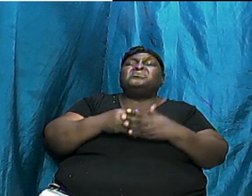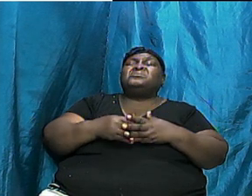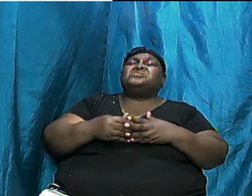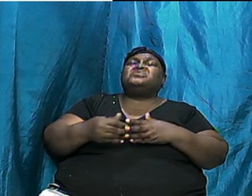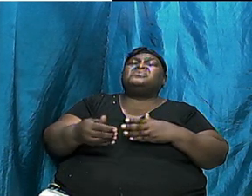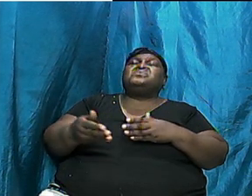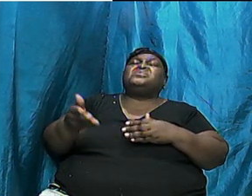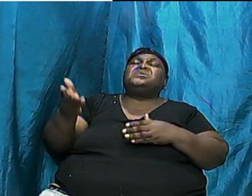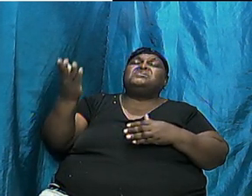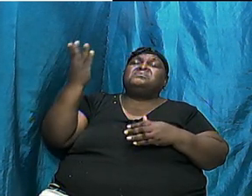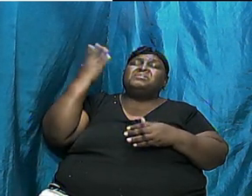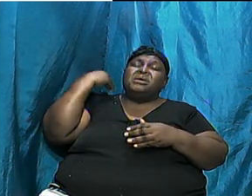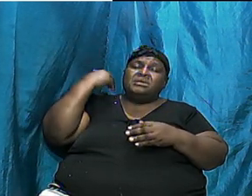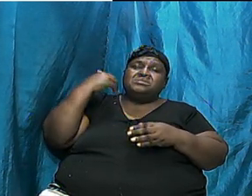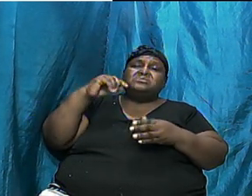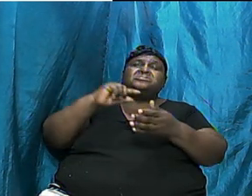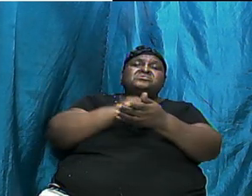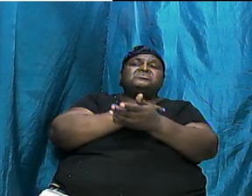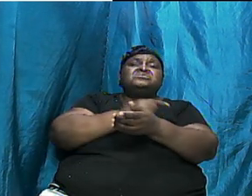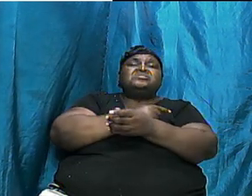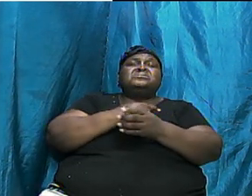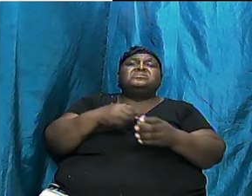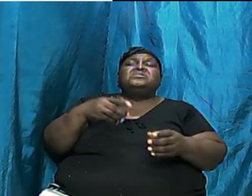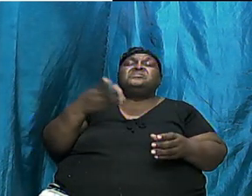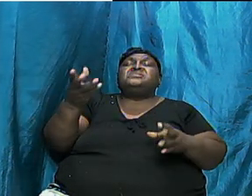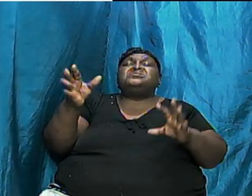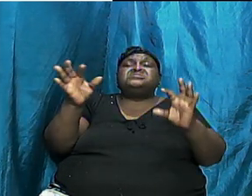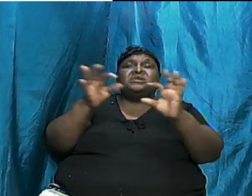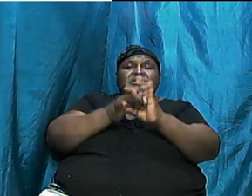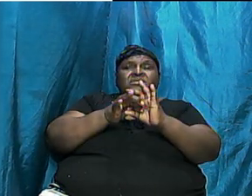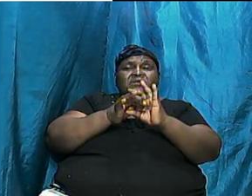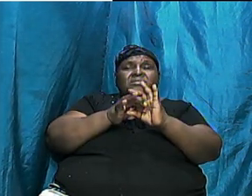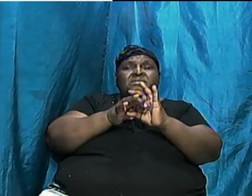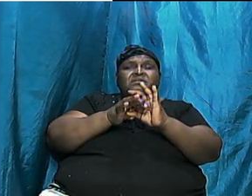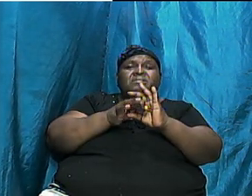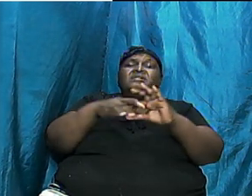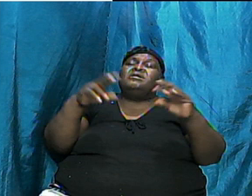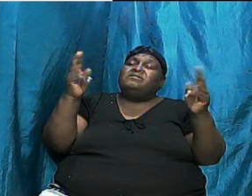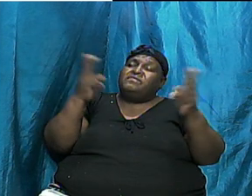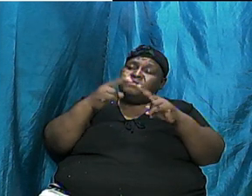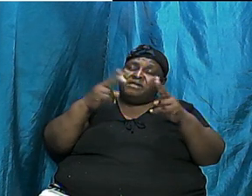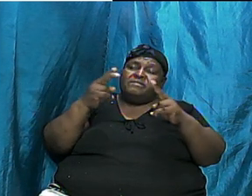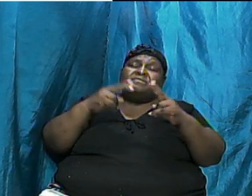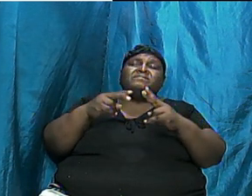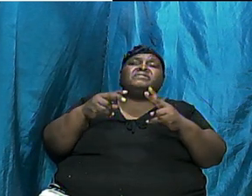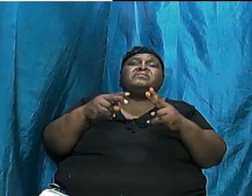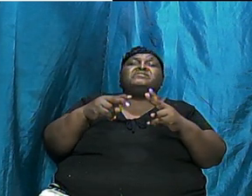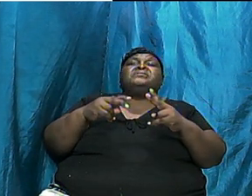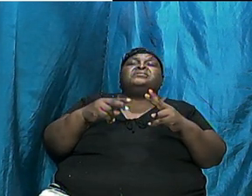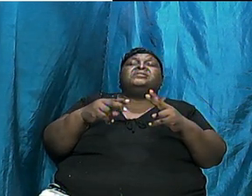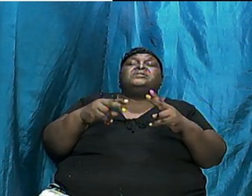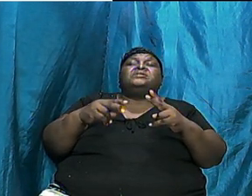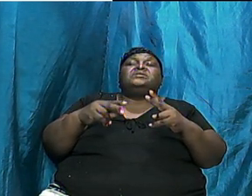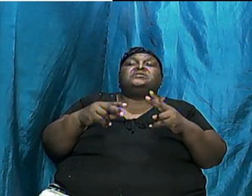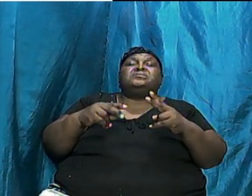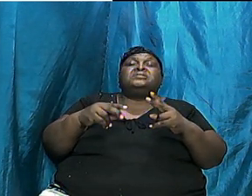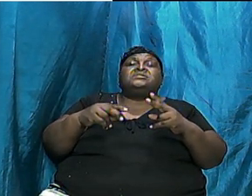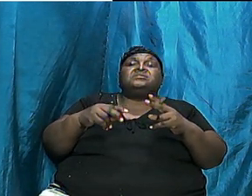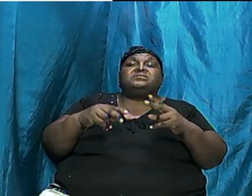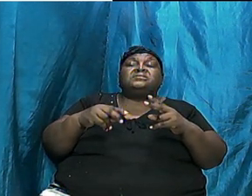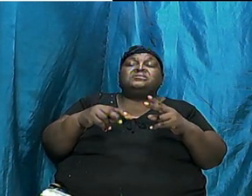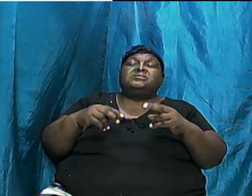that there is a linkage. And that is very, very significant. And so,